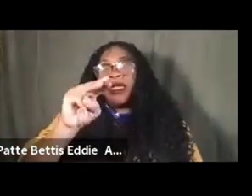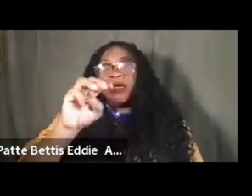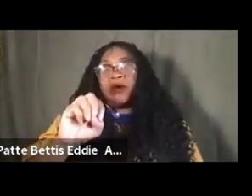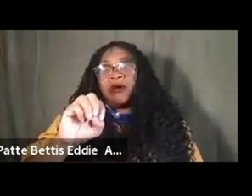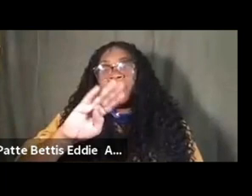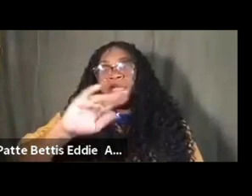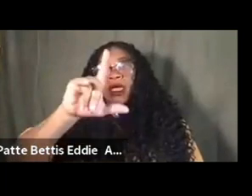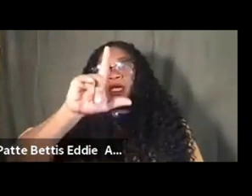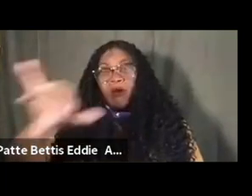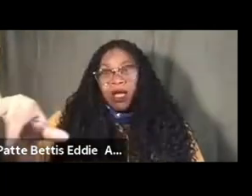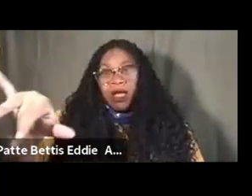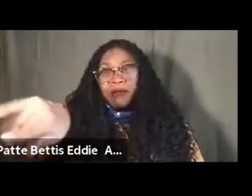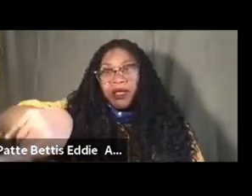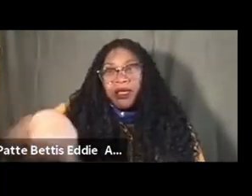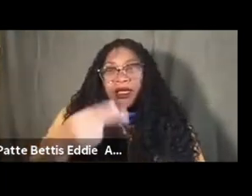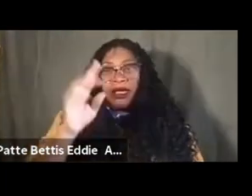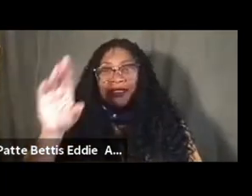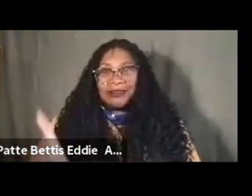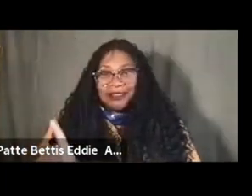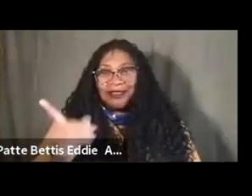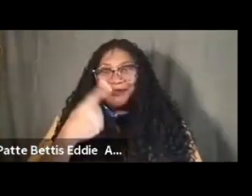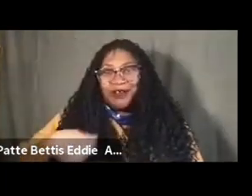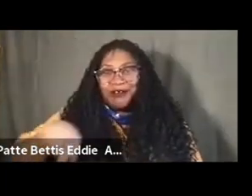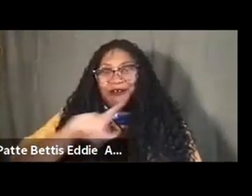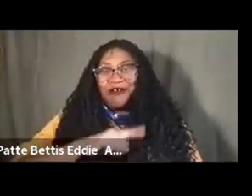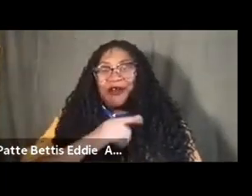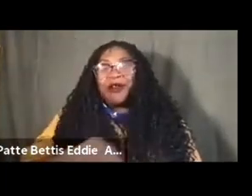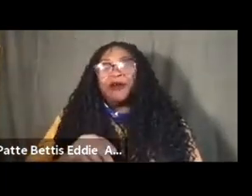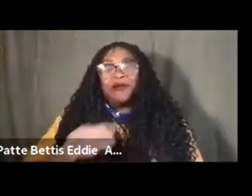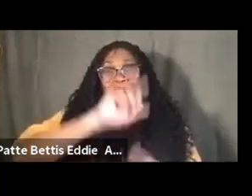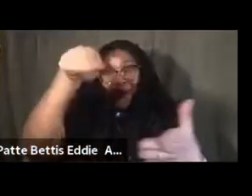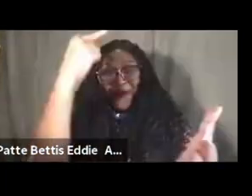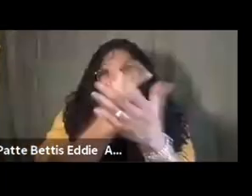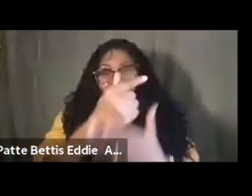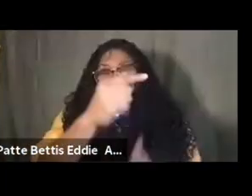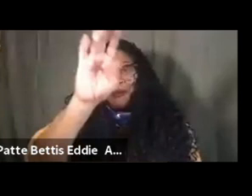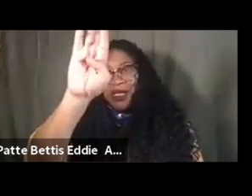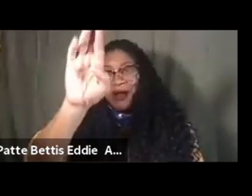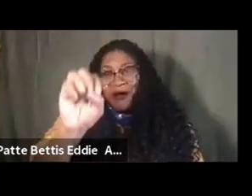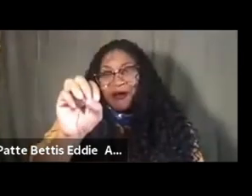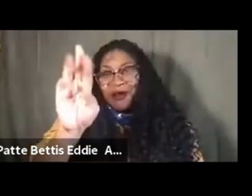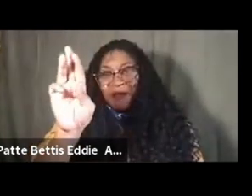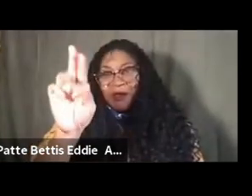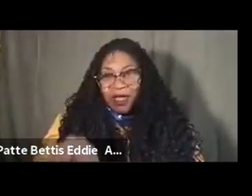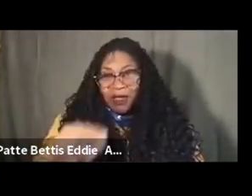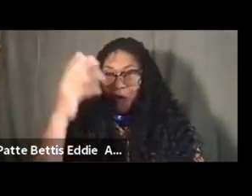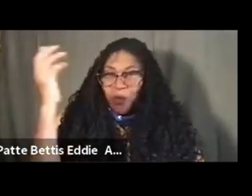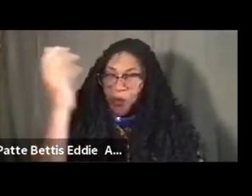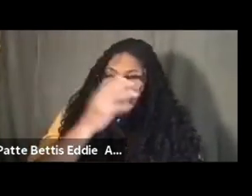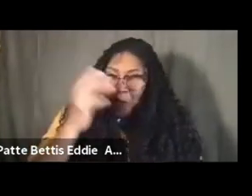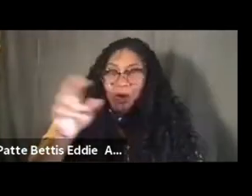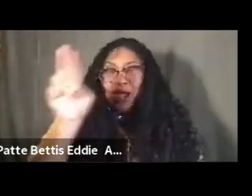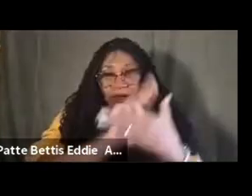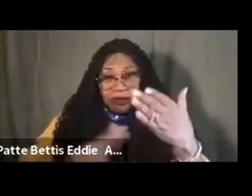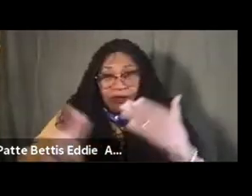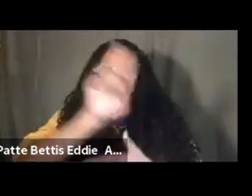who is a native Washingtonian and graduate of Brown. She completed her doctoral studies at the University of Maryland College